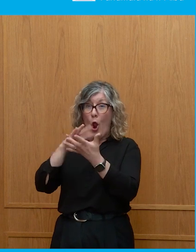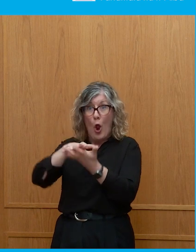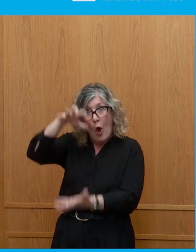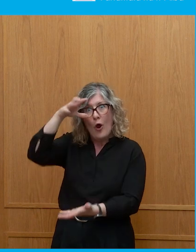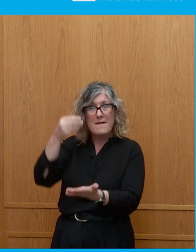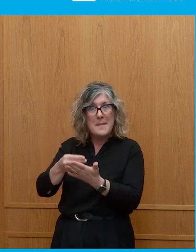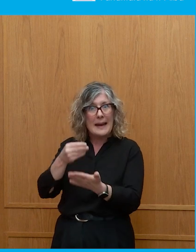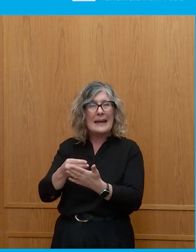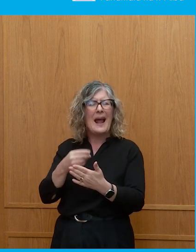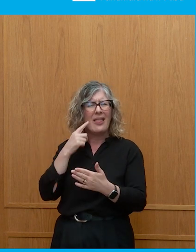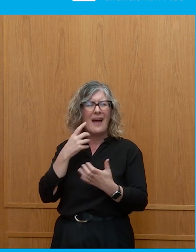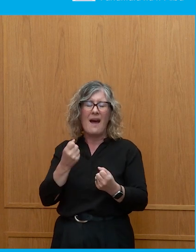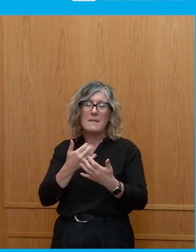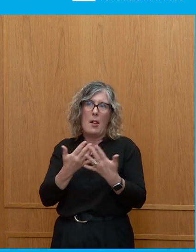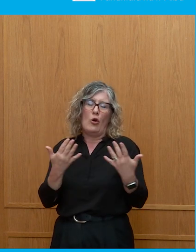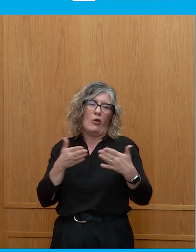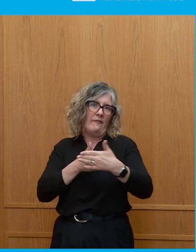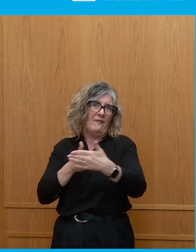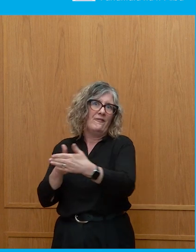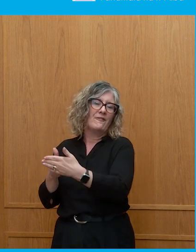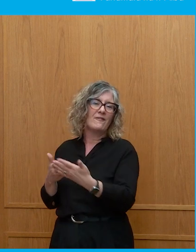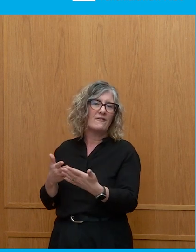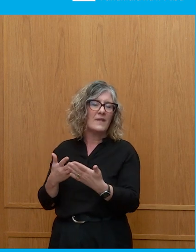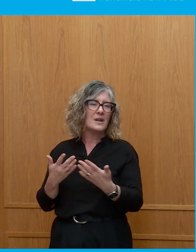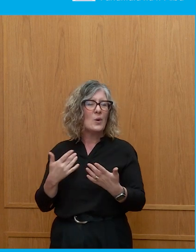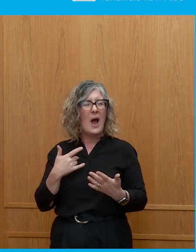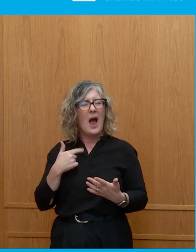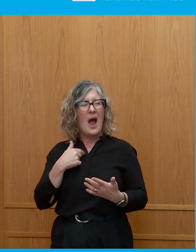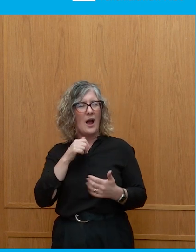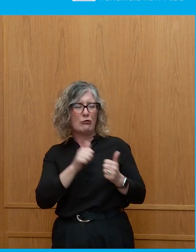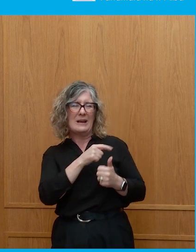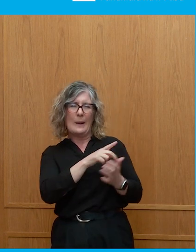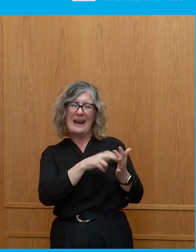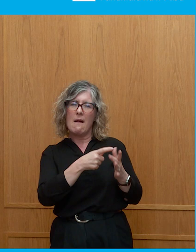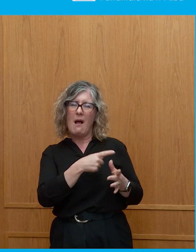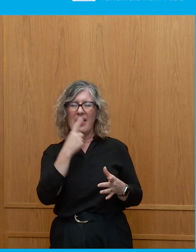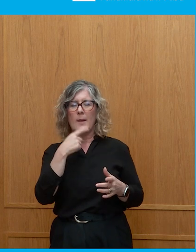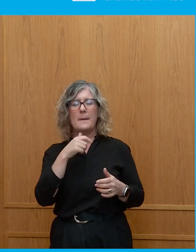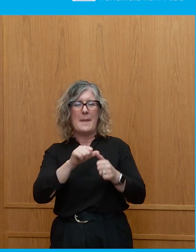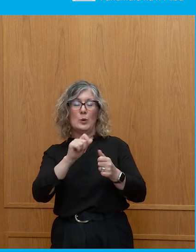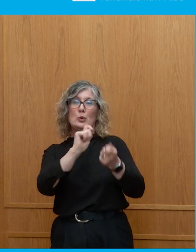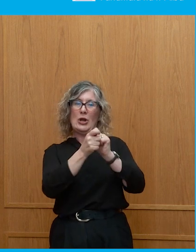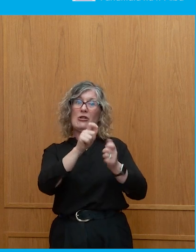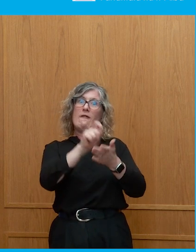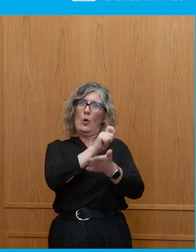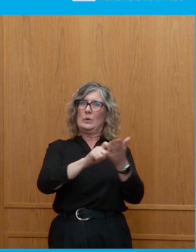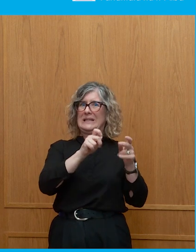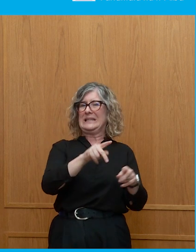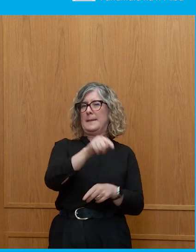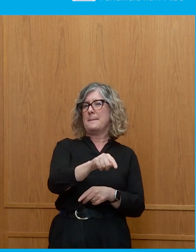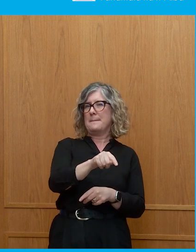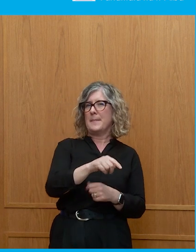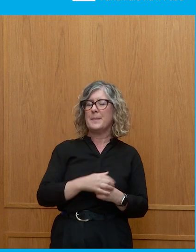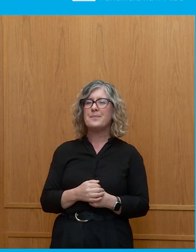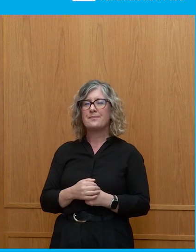anyway. I think I agree with Nicola. much more, I'd be much more interested in changing voting systems. Oh, I just think new, I think